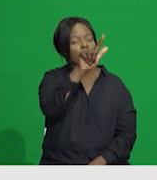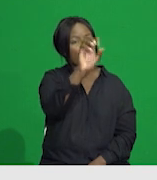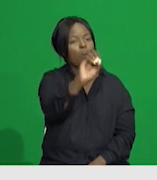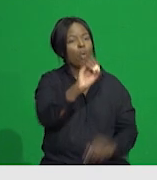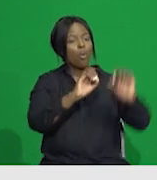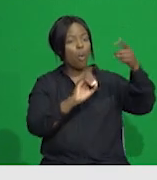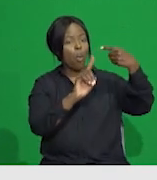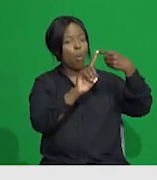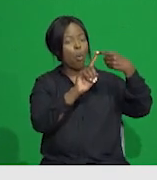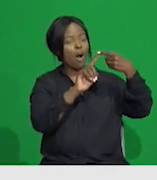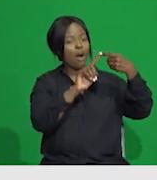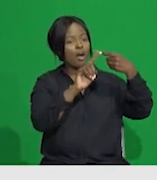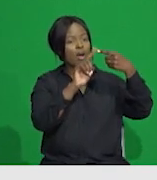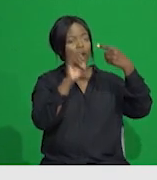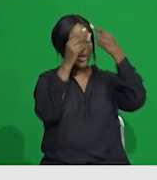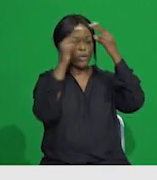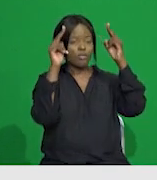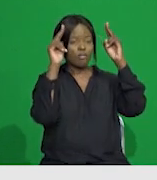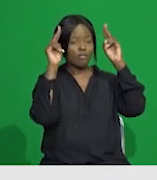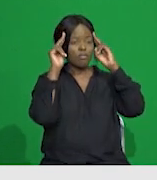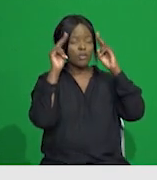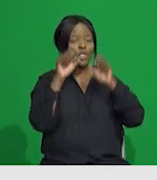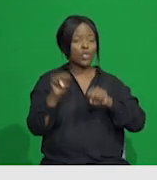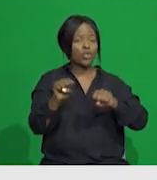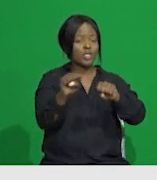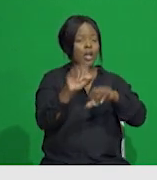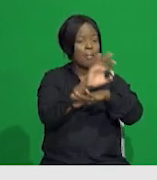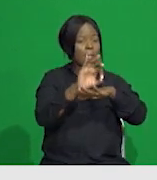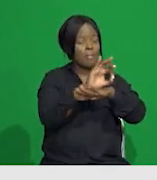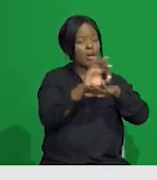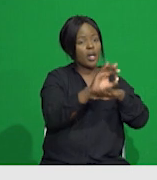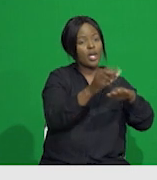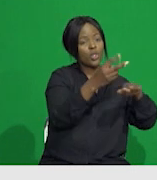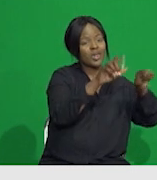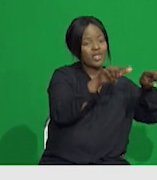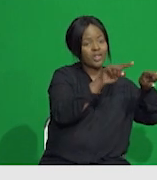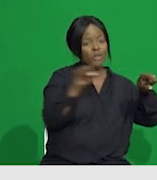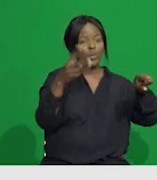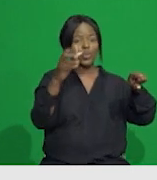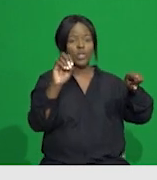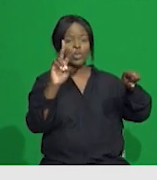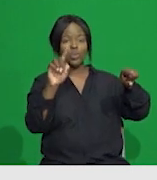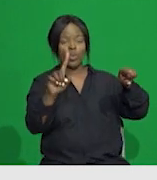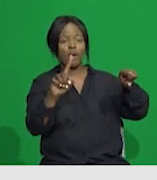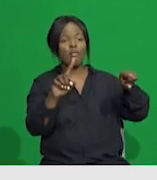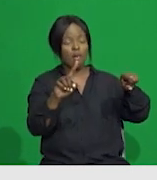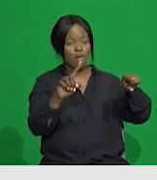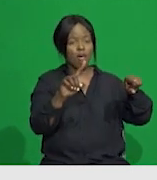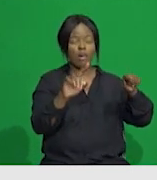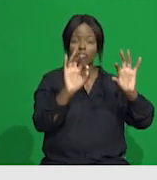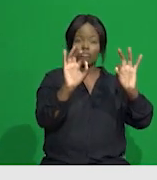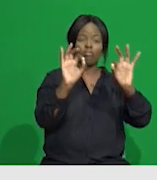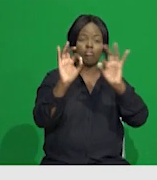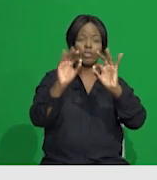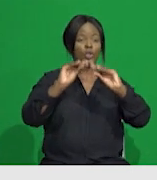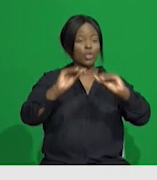of UKZN's strategic plan, 2017 to 2021. To achieve excellence in teaching and learning,